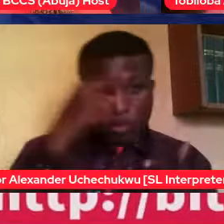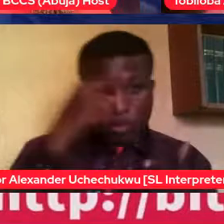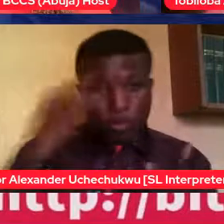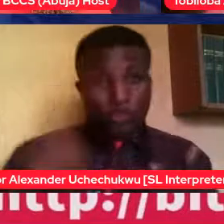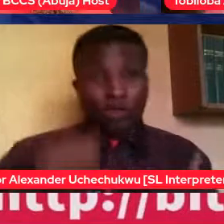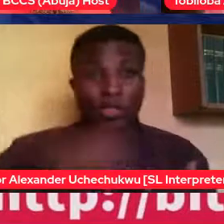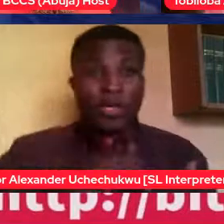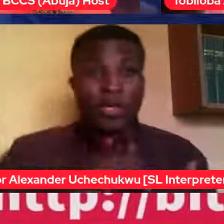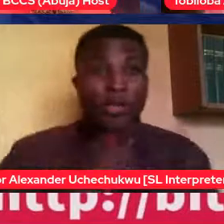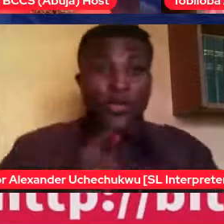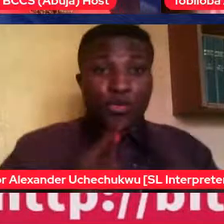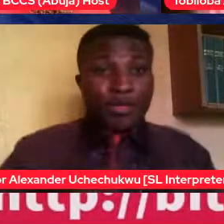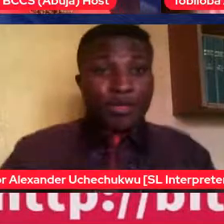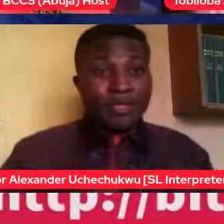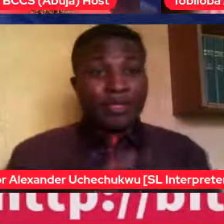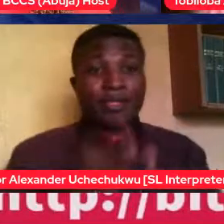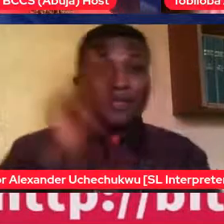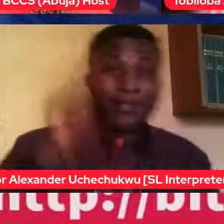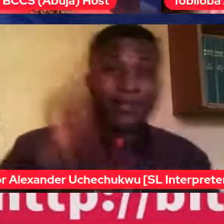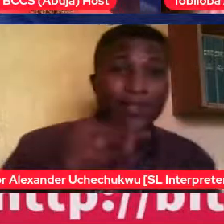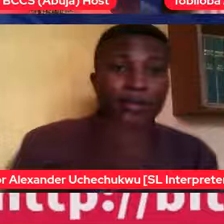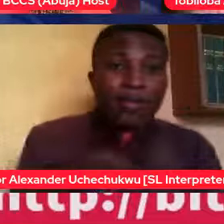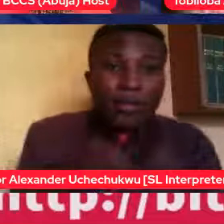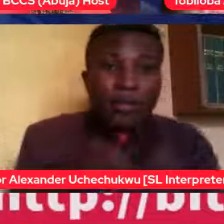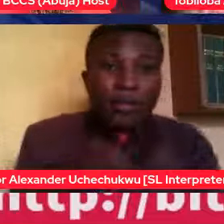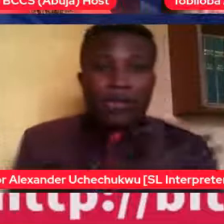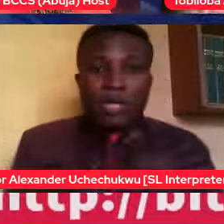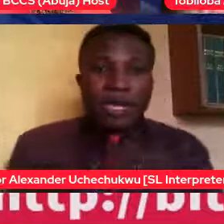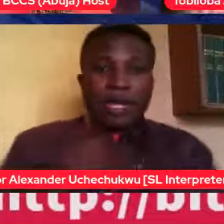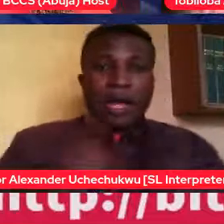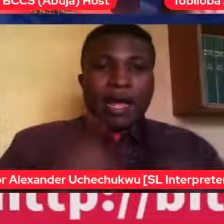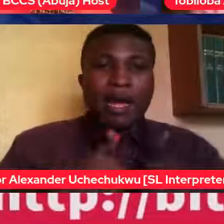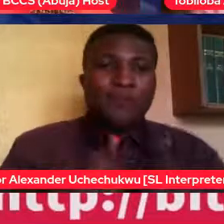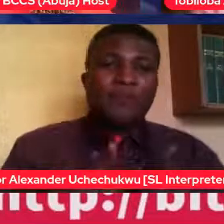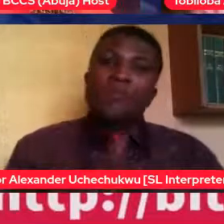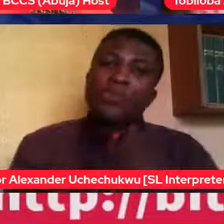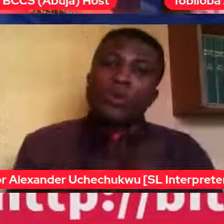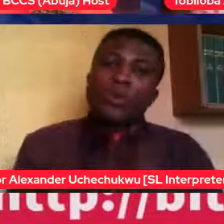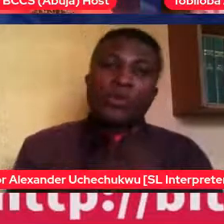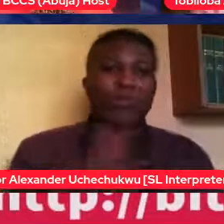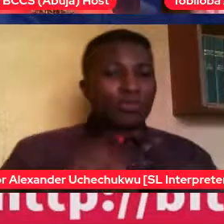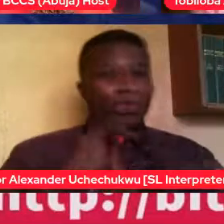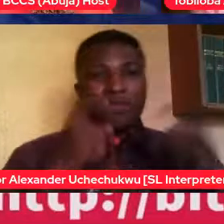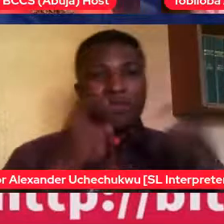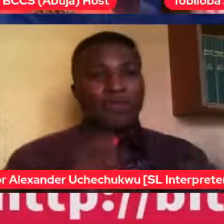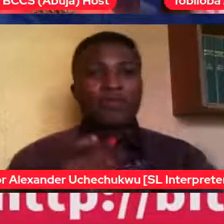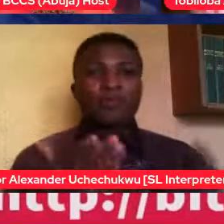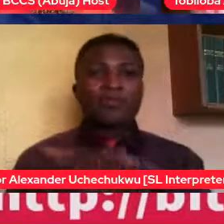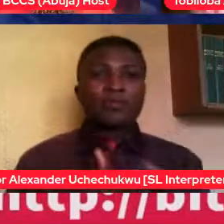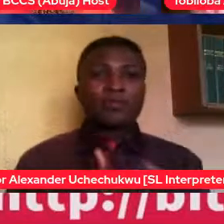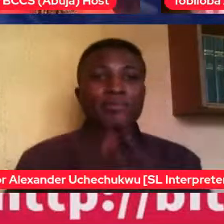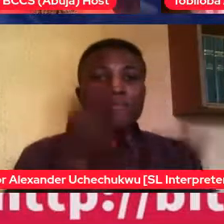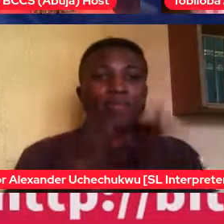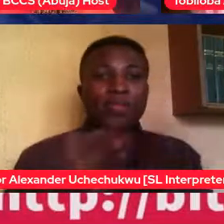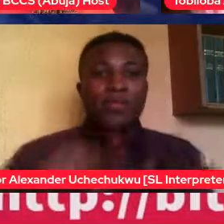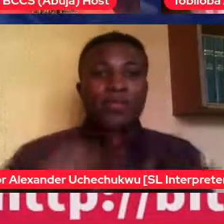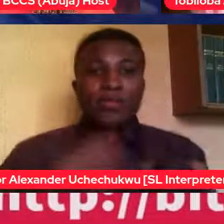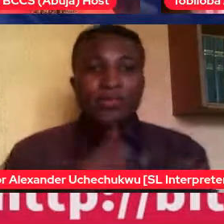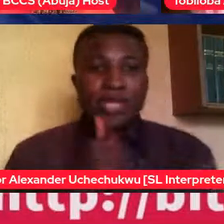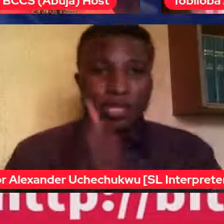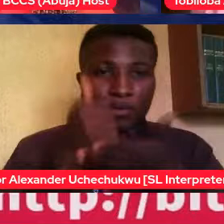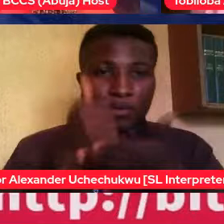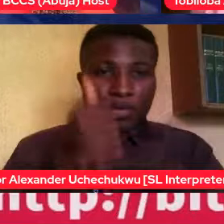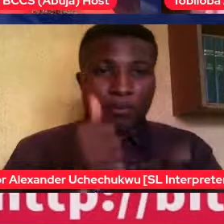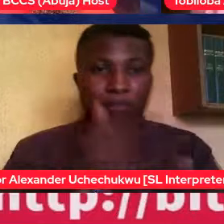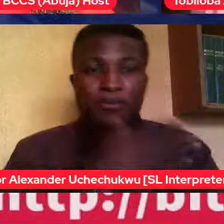So, as long as we don't kill our kids and we talk about these things with them and we help them channel that energy into something